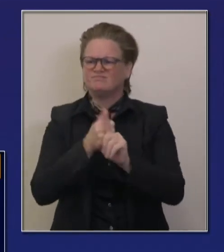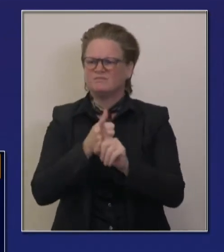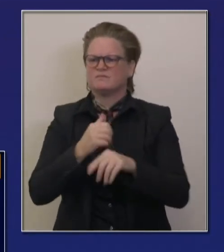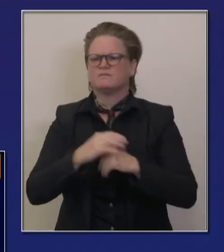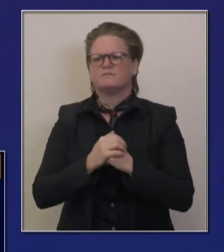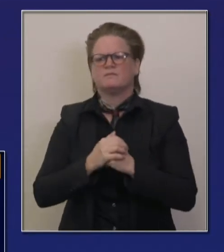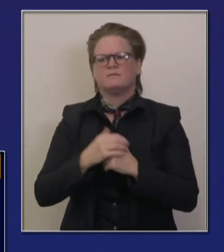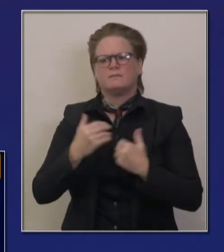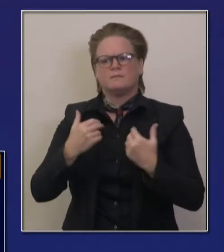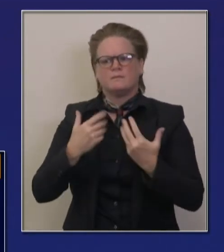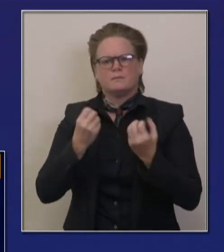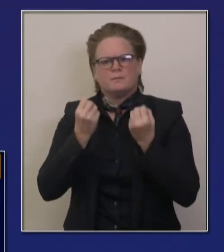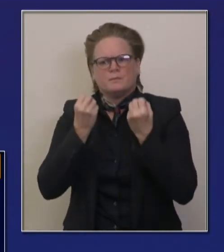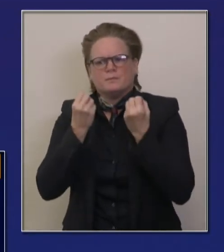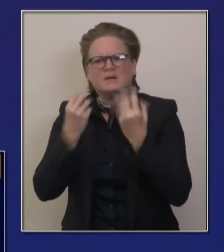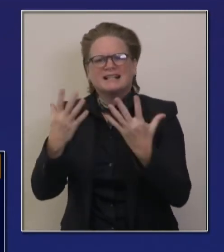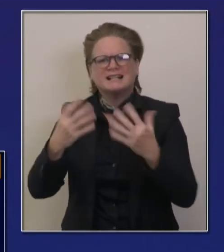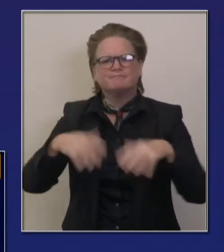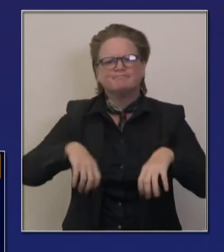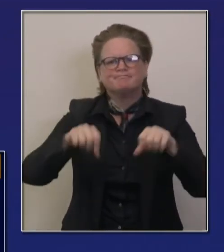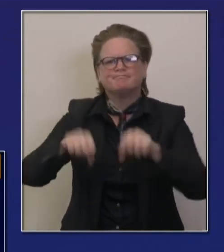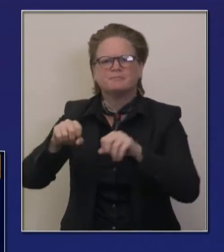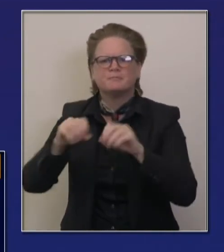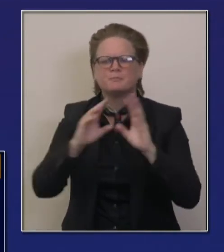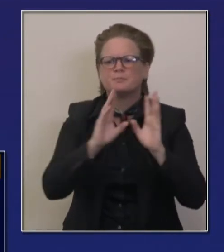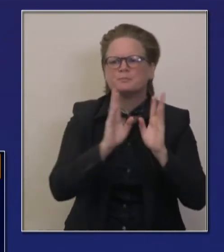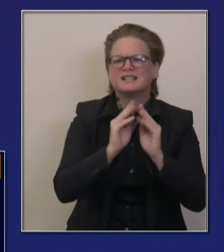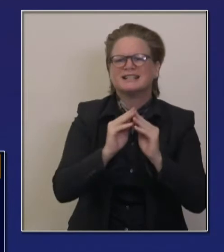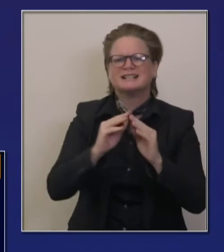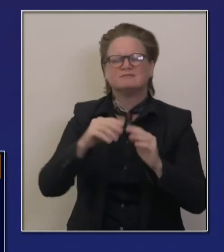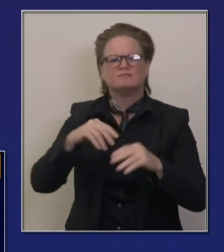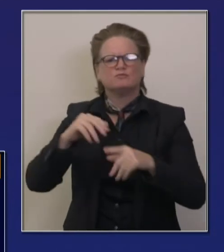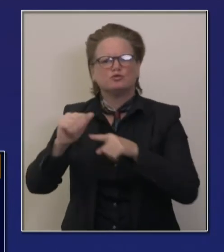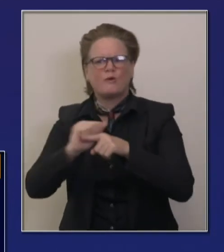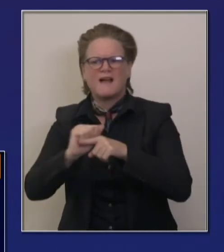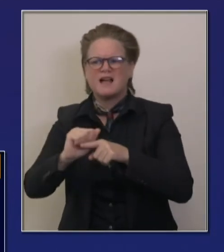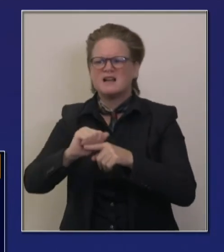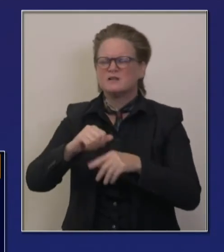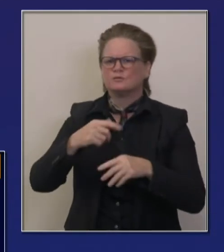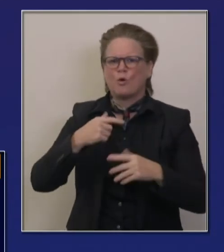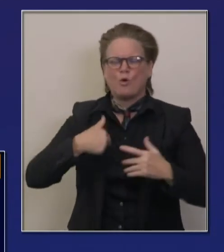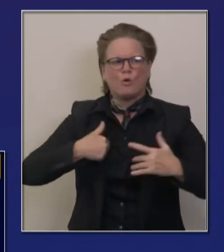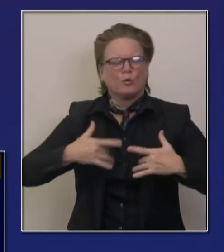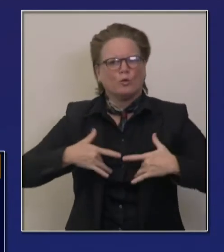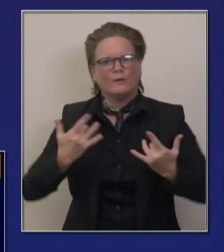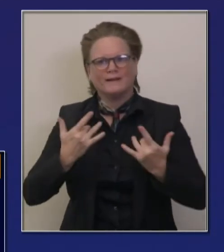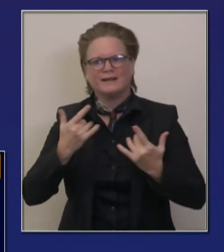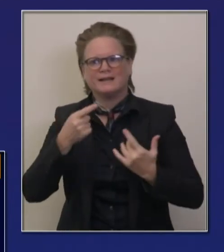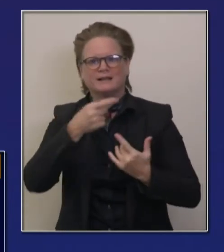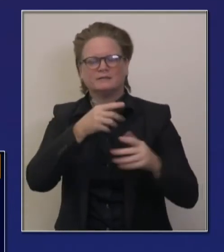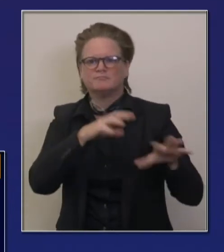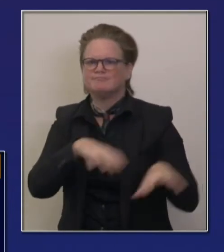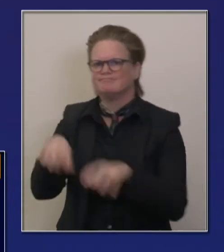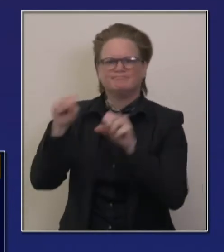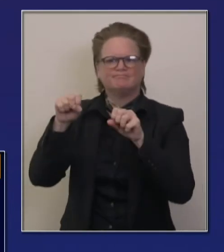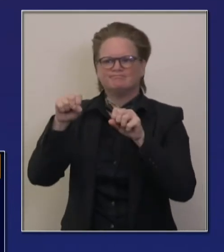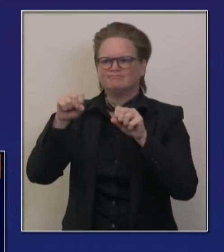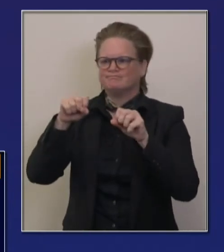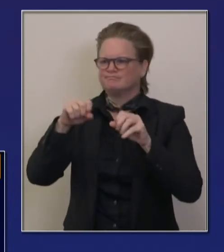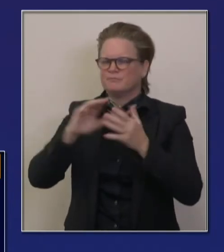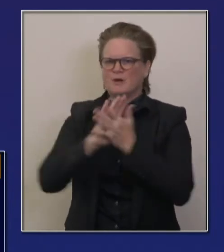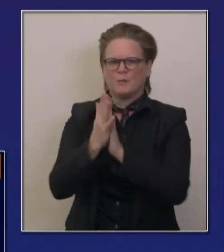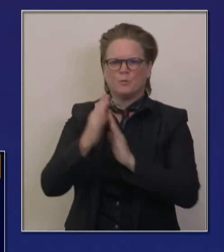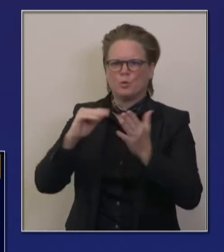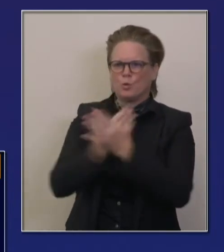uh, replicated all across the state. We're very, very enthusiastic, uh, to have him now on the team to continue to supplement